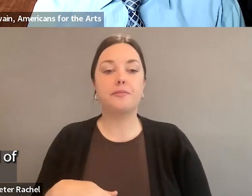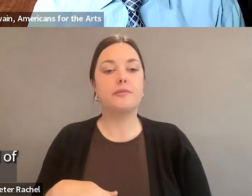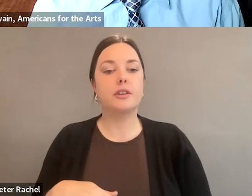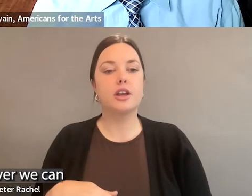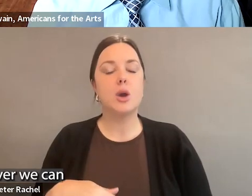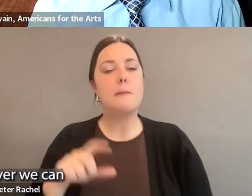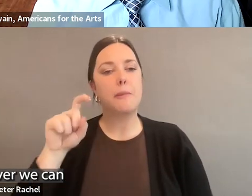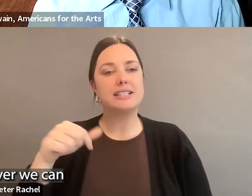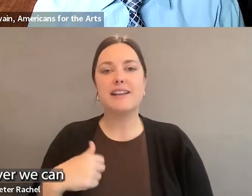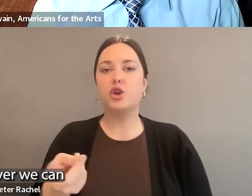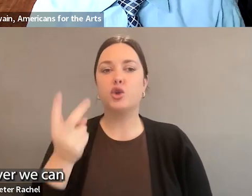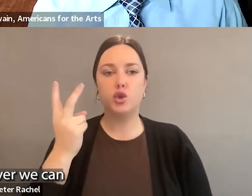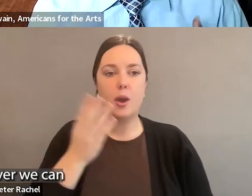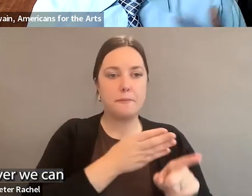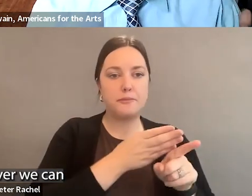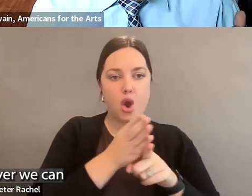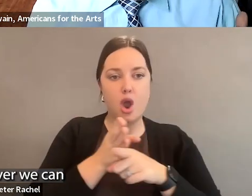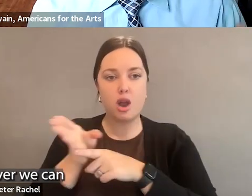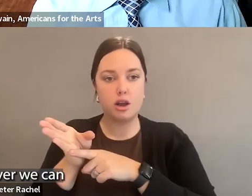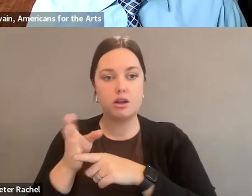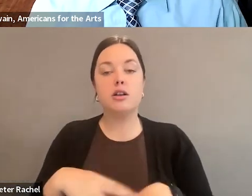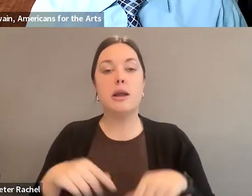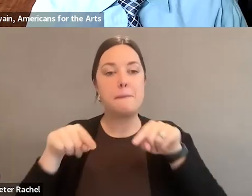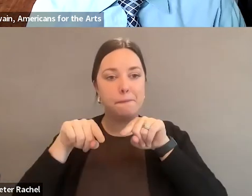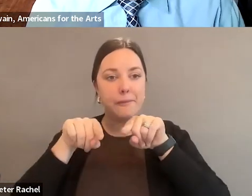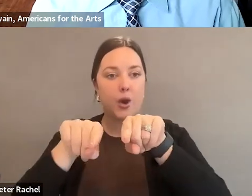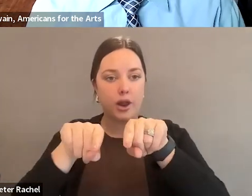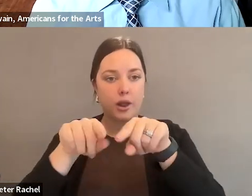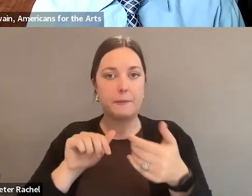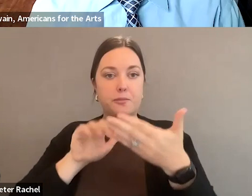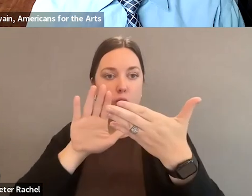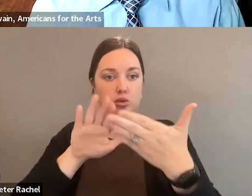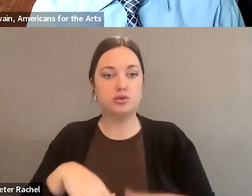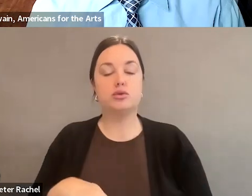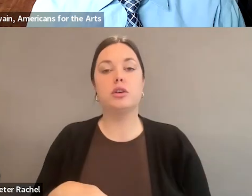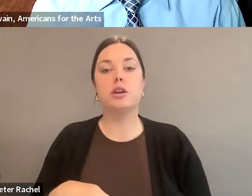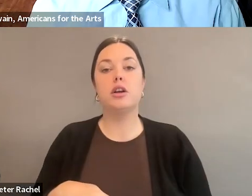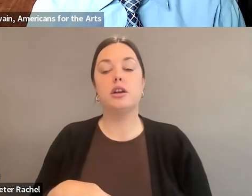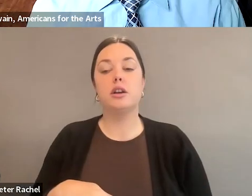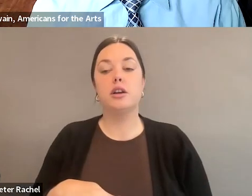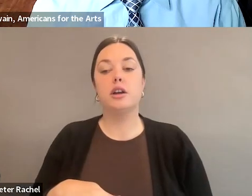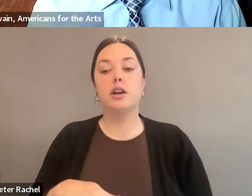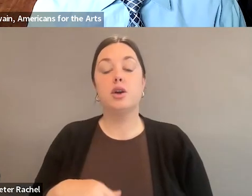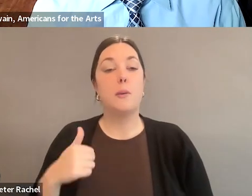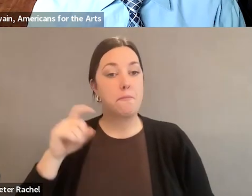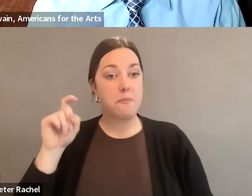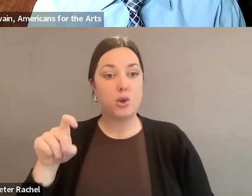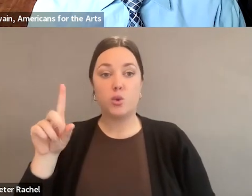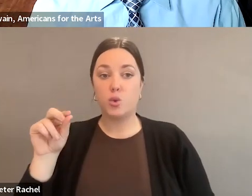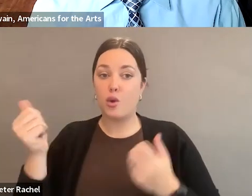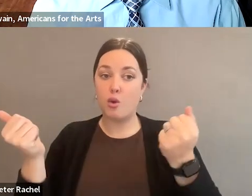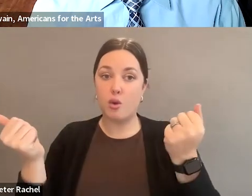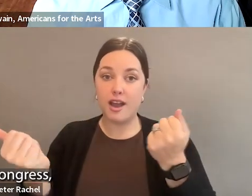-pronged parallel approach, doing whatever we can to pass workforce